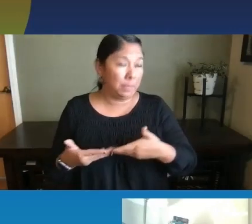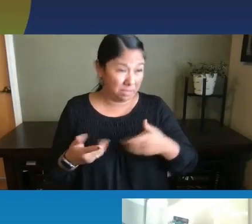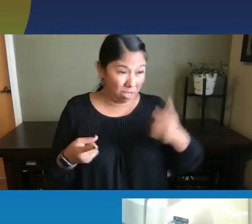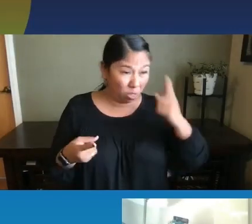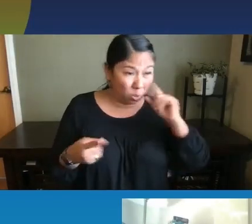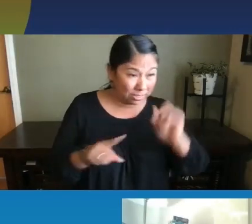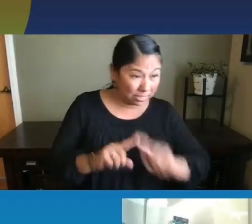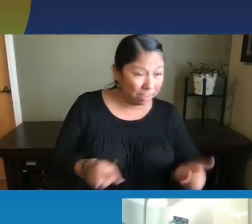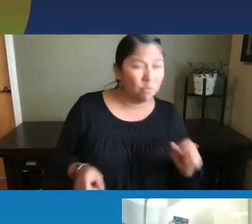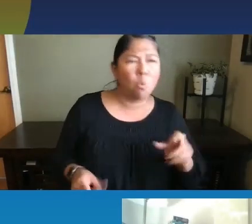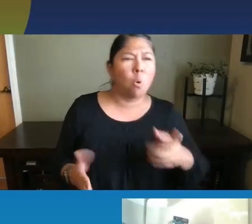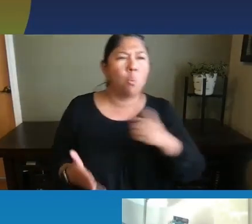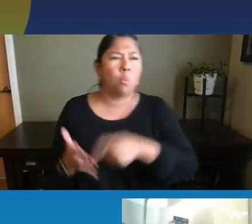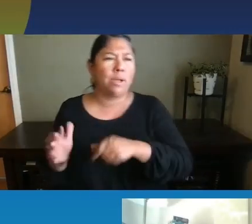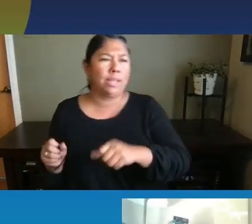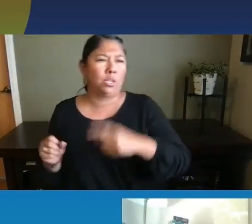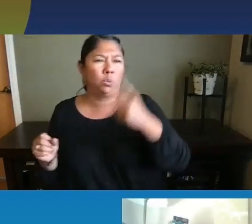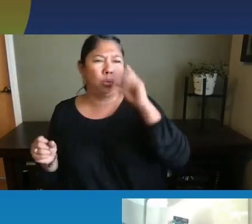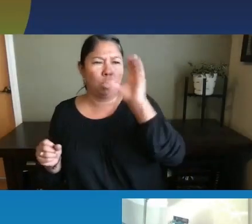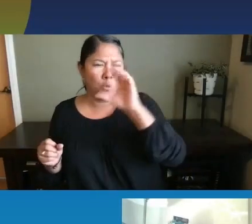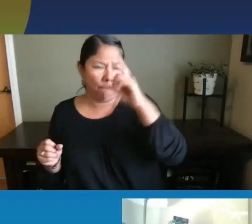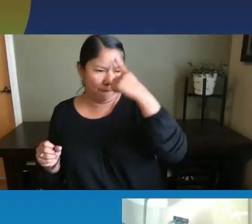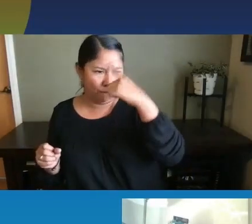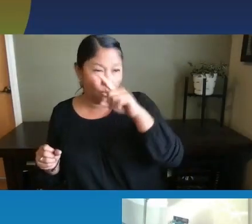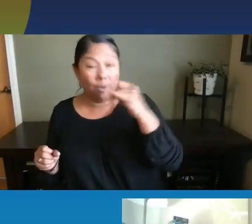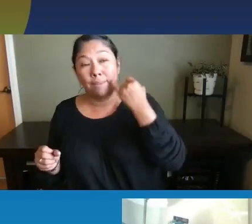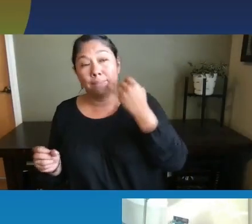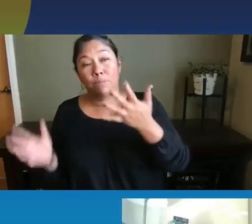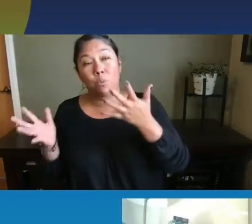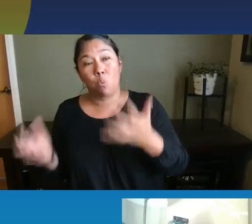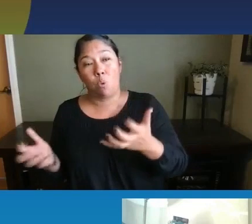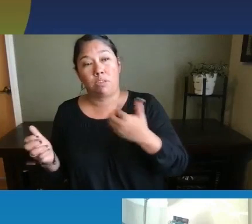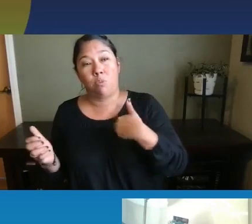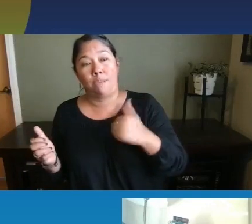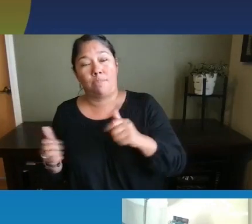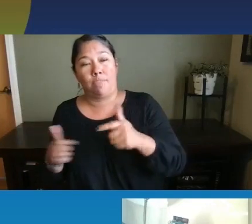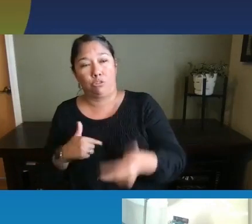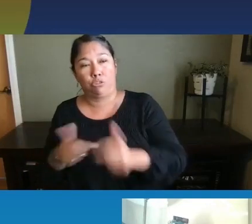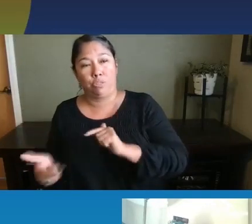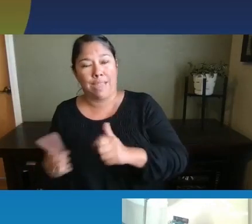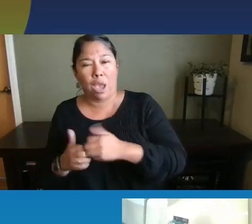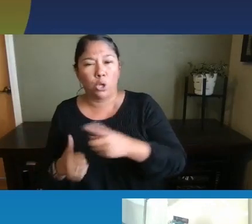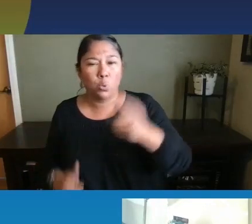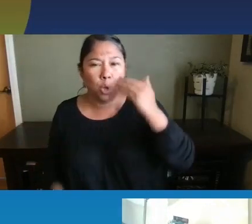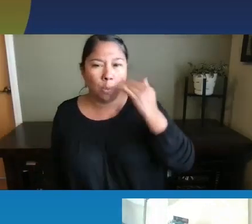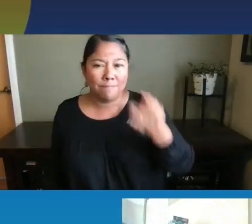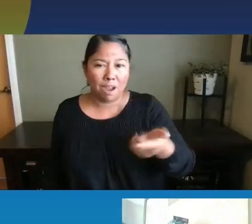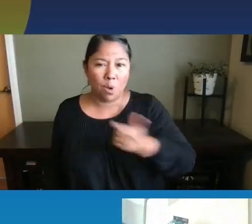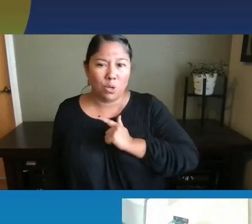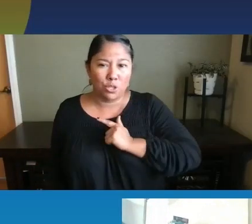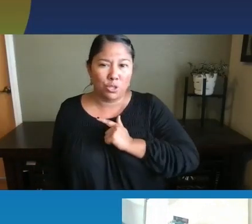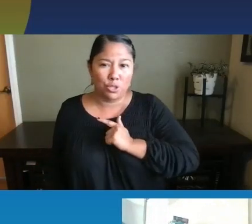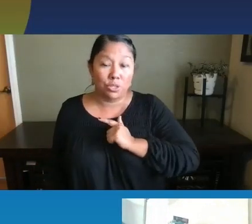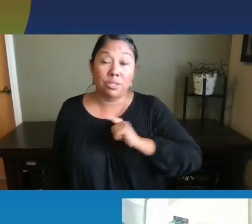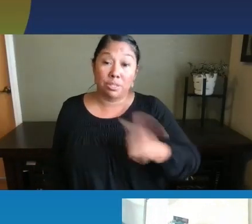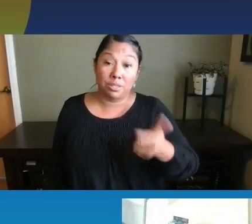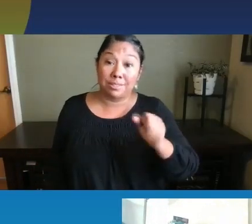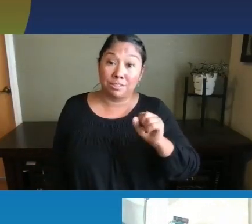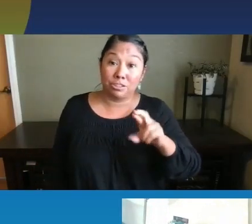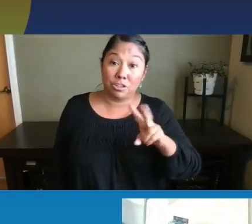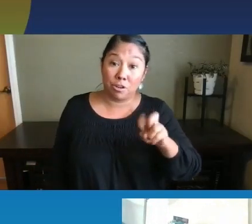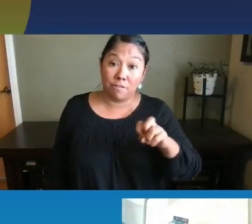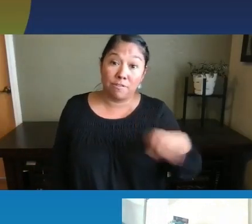look for when we're wanting to see, uh, wanting to have that turn taken? How do we know when it's our turn? The serve and return, the back and forth